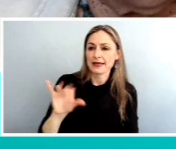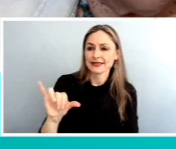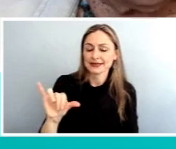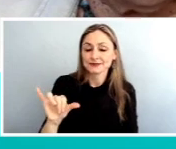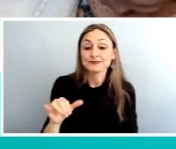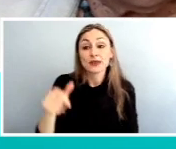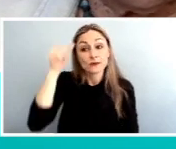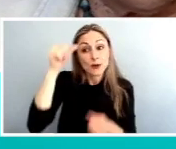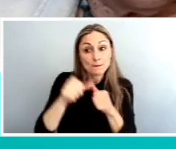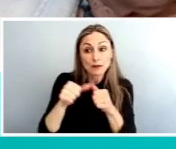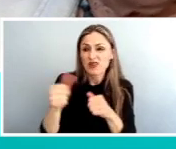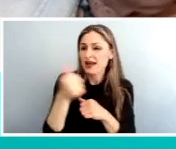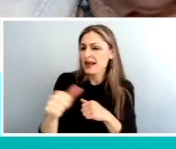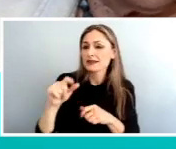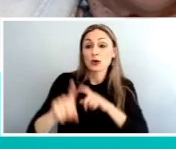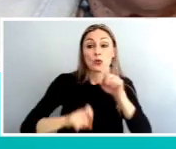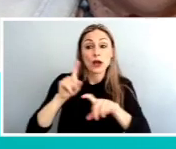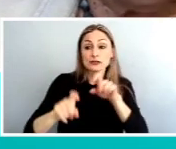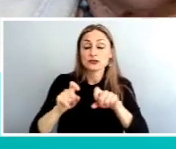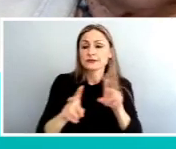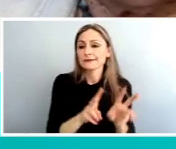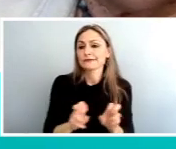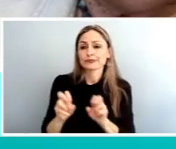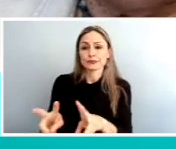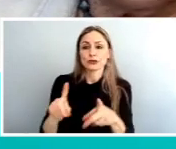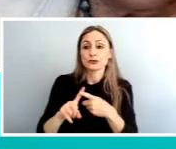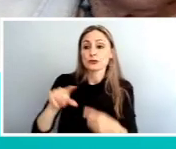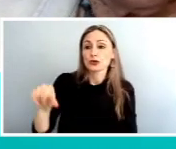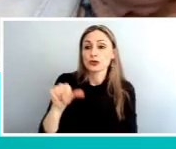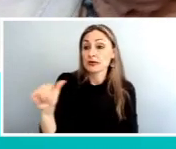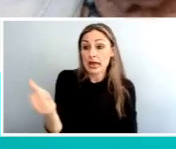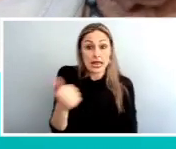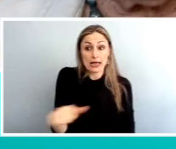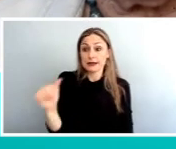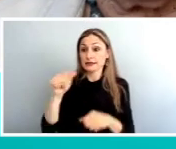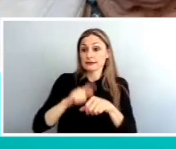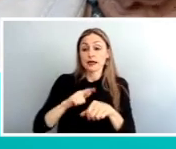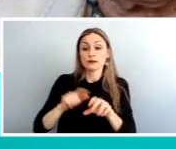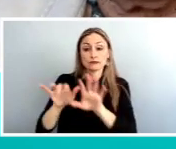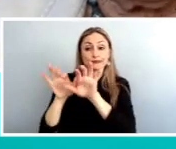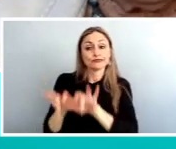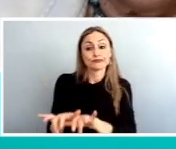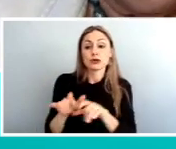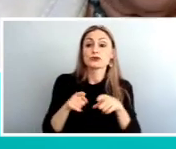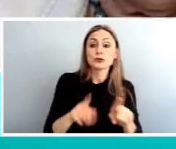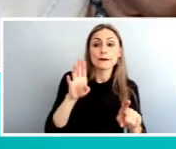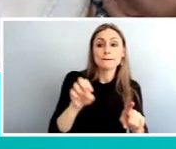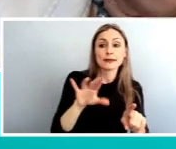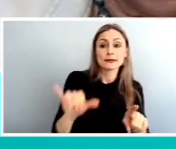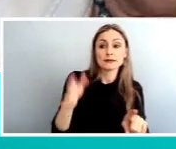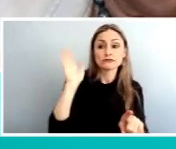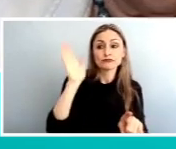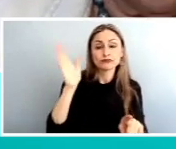you can put questions, uh, in the Q and A at any time, uh, during her presentation. And